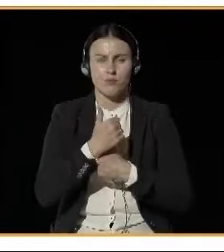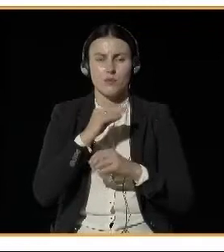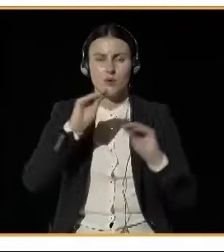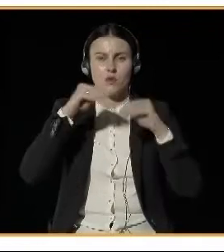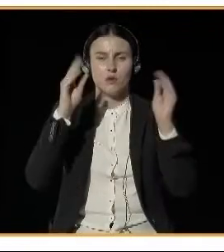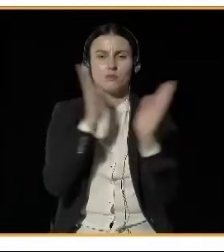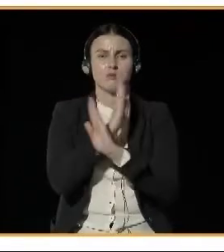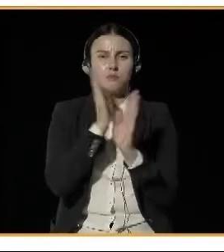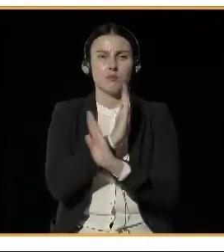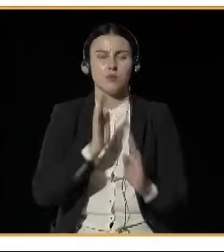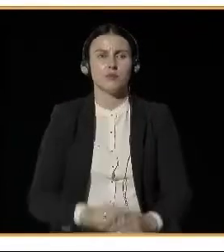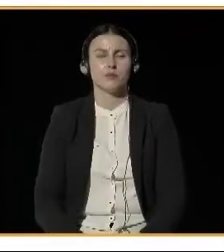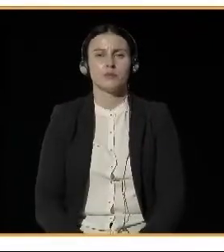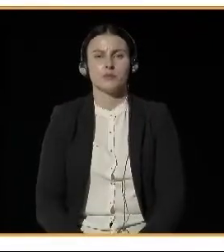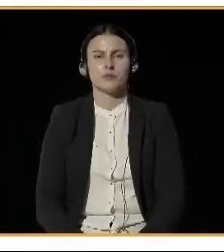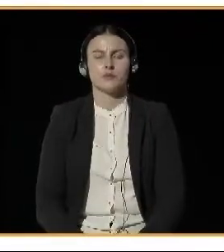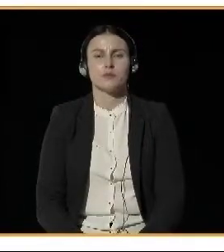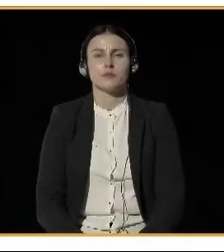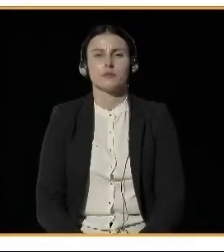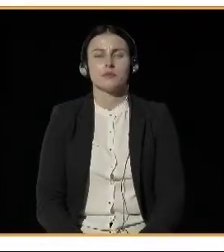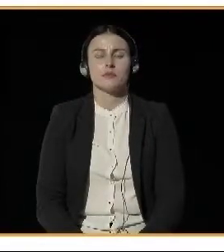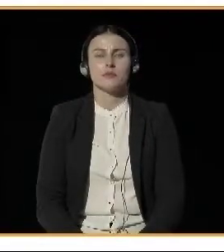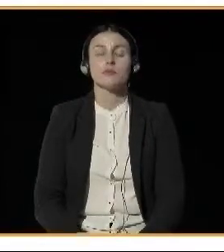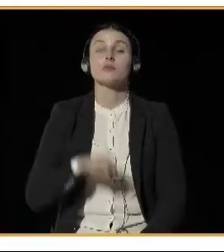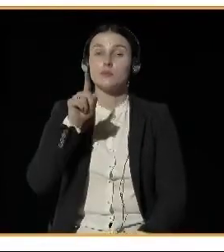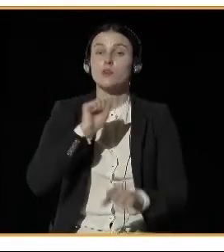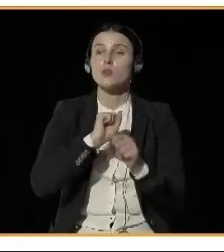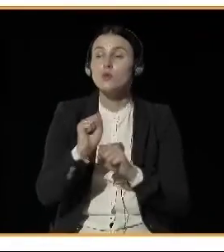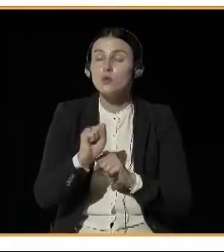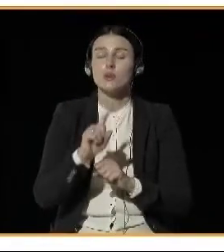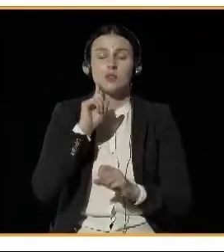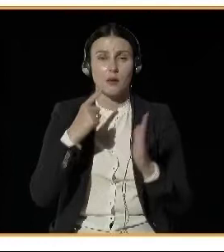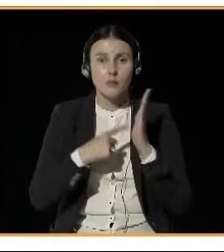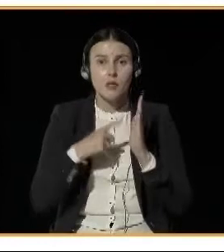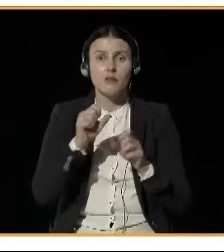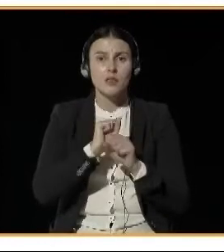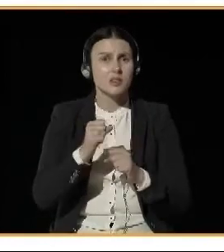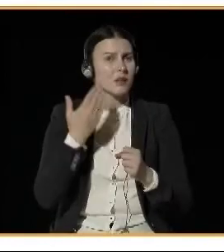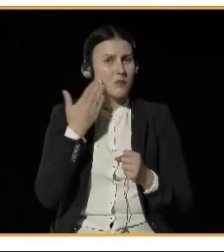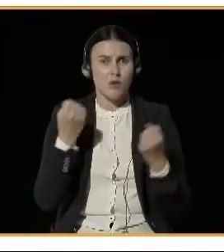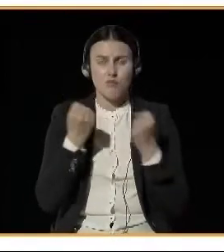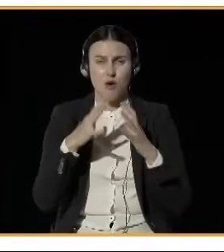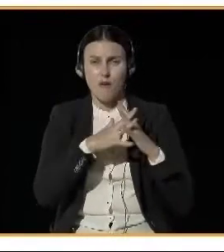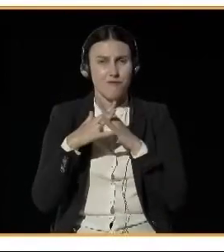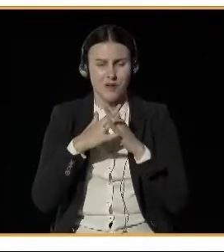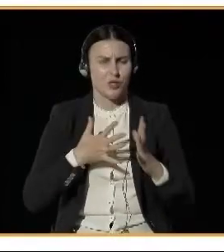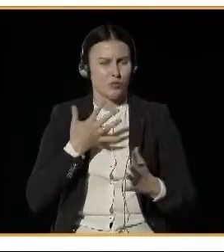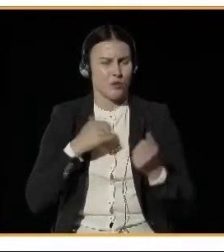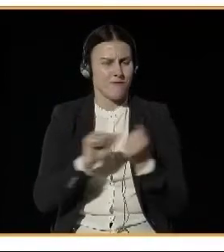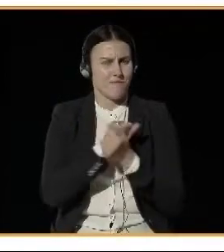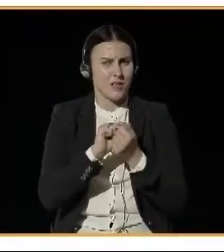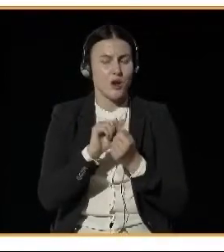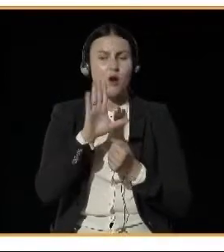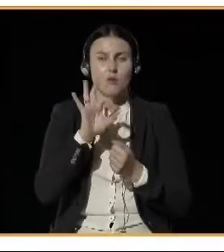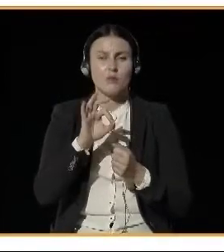lower because we have actually set a world record and particulate matter on that one day a year.